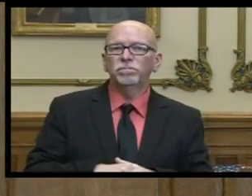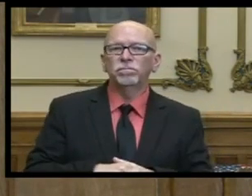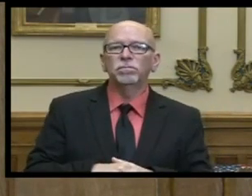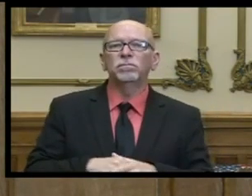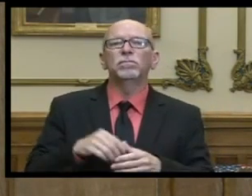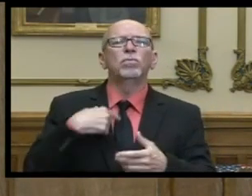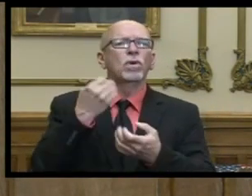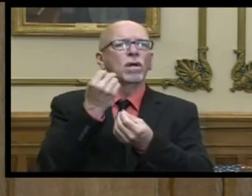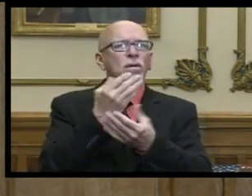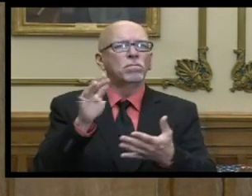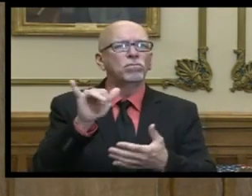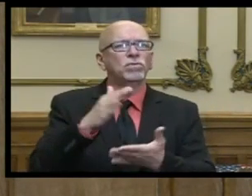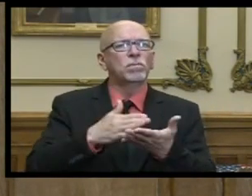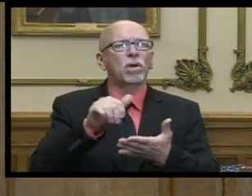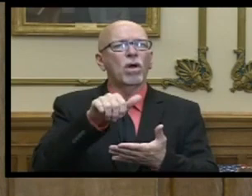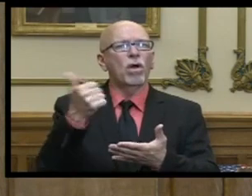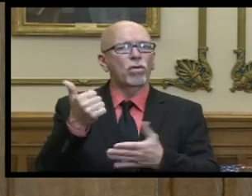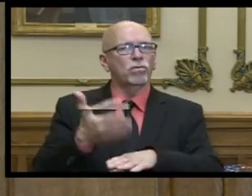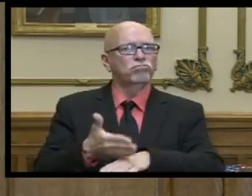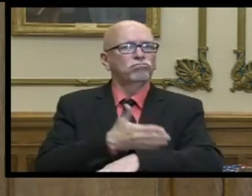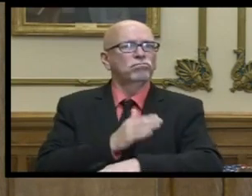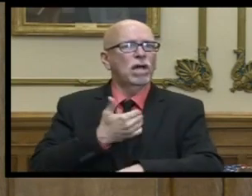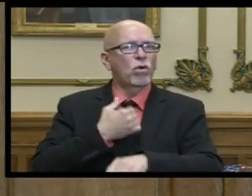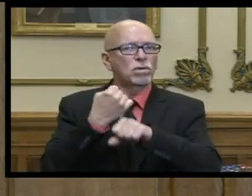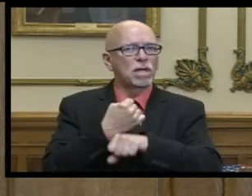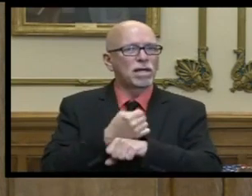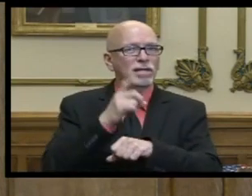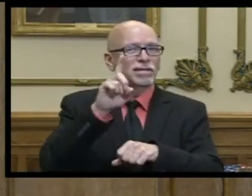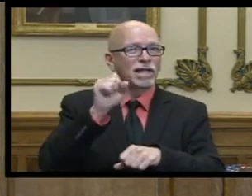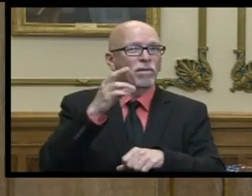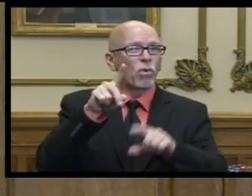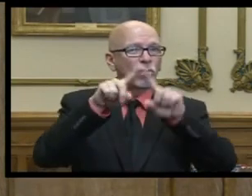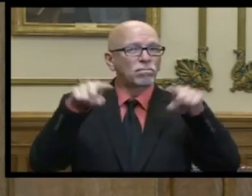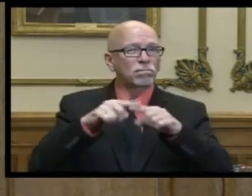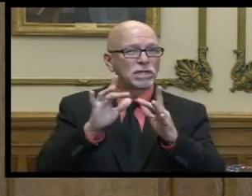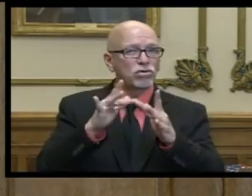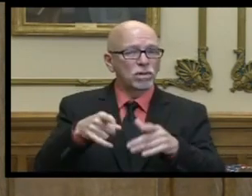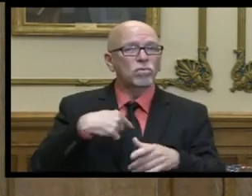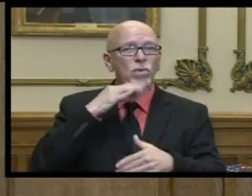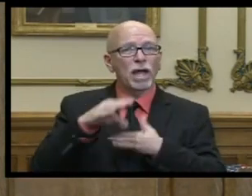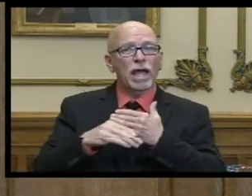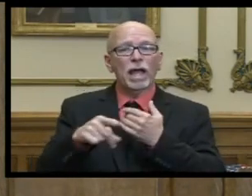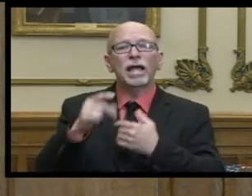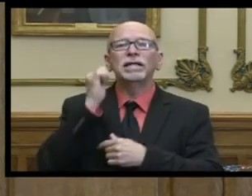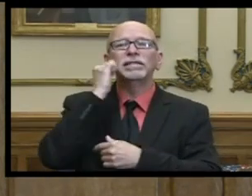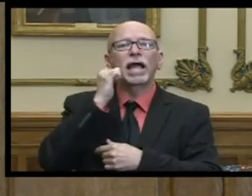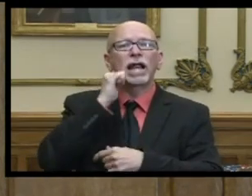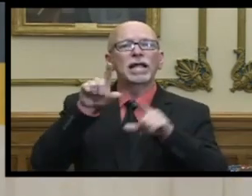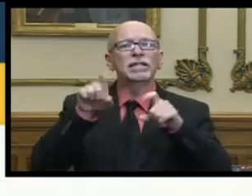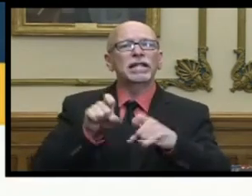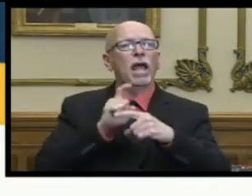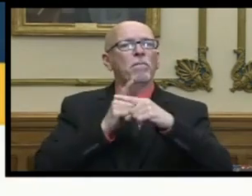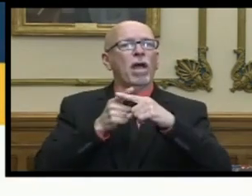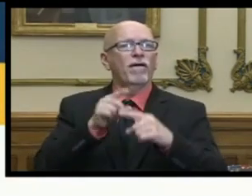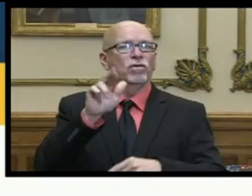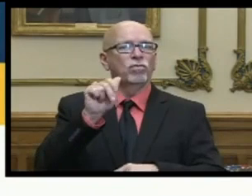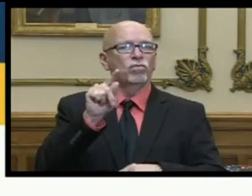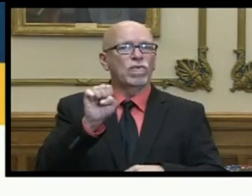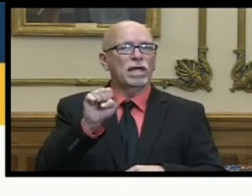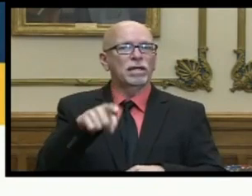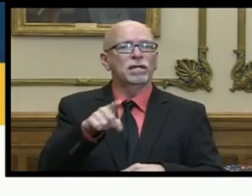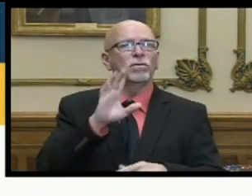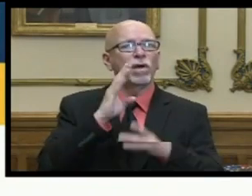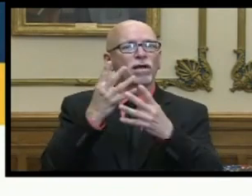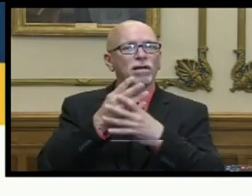also want to update you on some other enhancements to our data dashboard we are adding a daily test positivity rate this will be